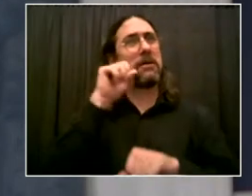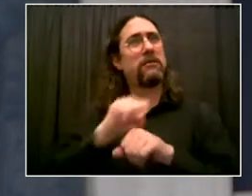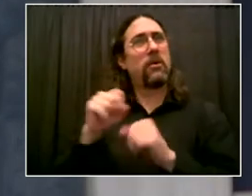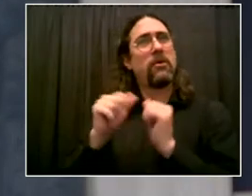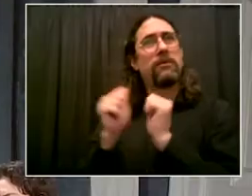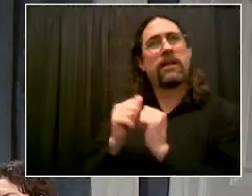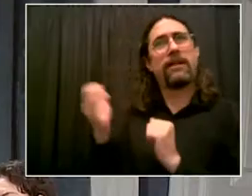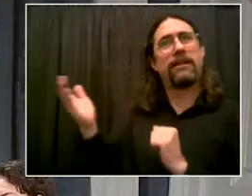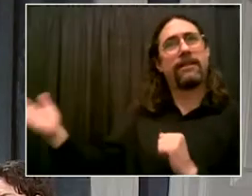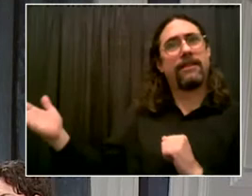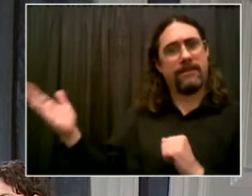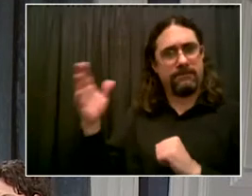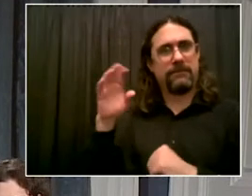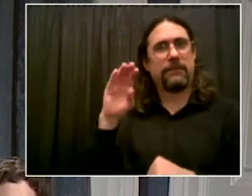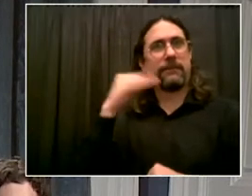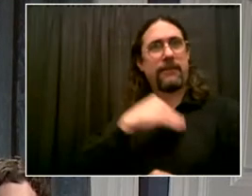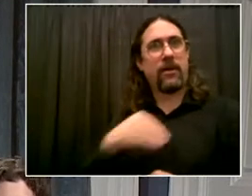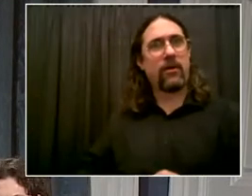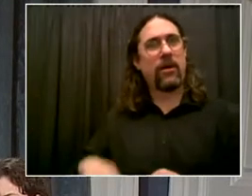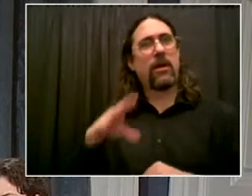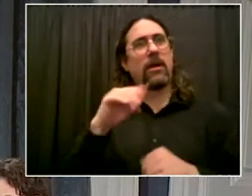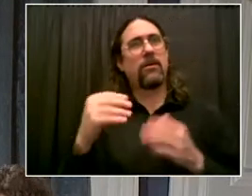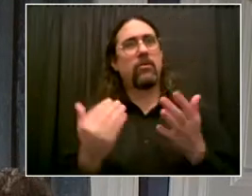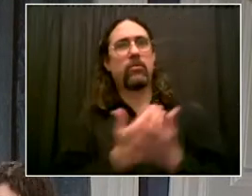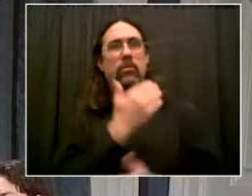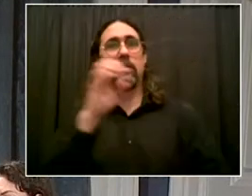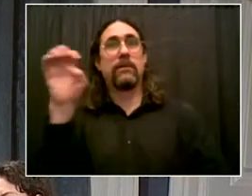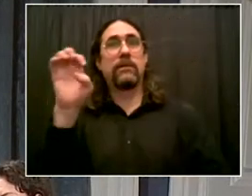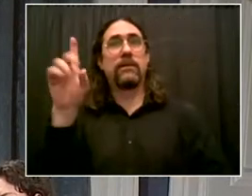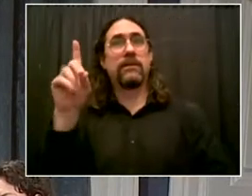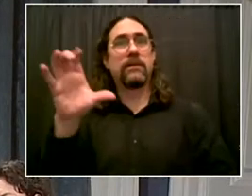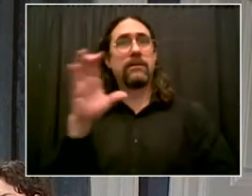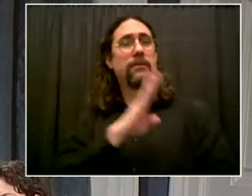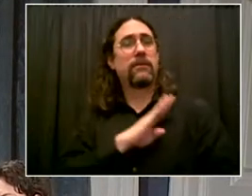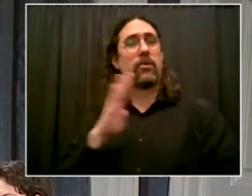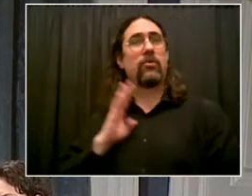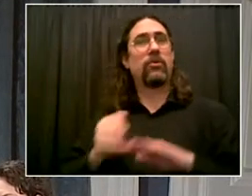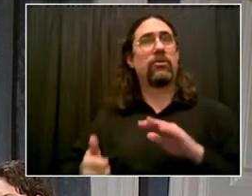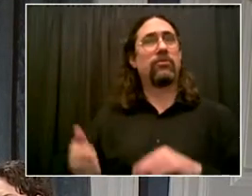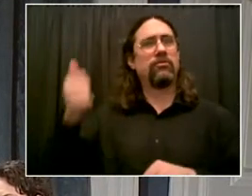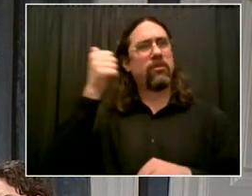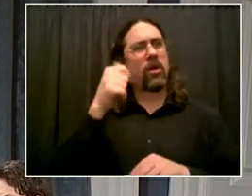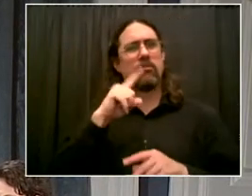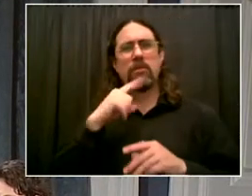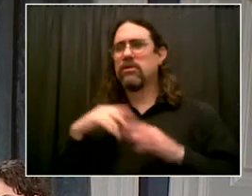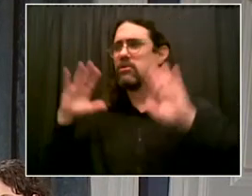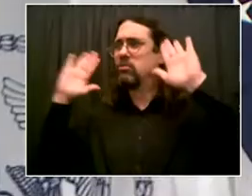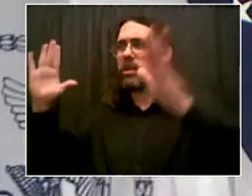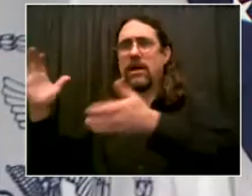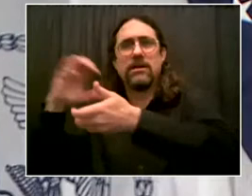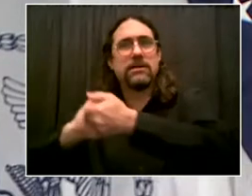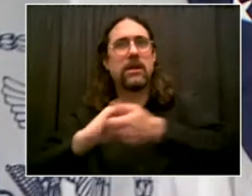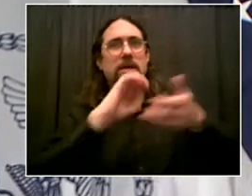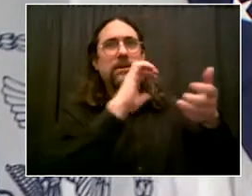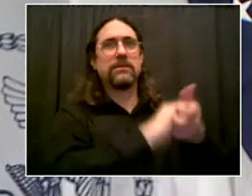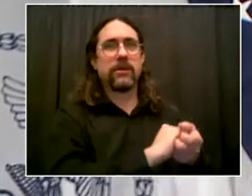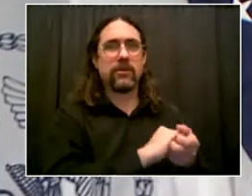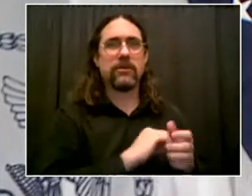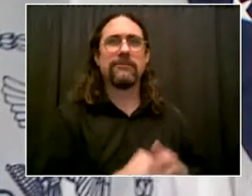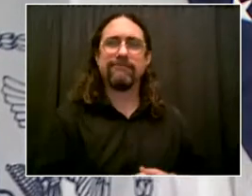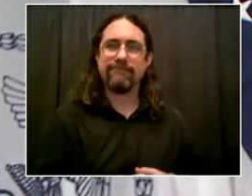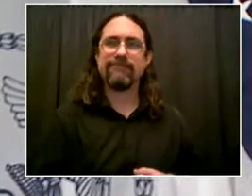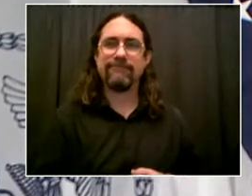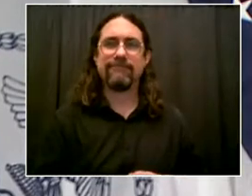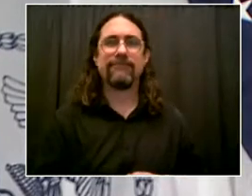for all of us. Thank you so much. Thank you, Rachel. Congratulations to you. Rachel Loeb and our new chair, Danny